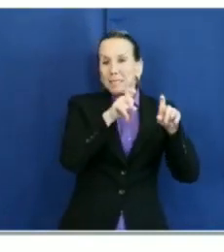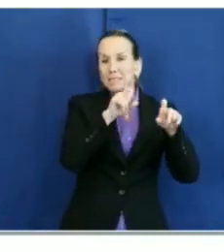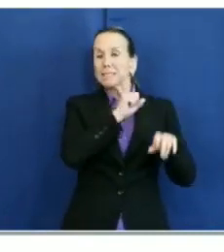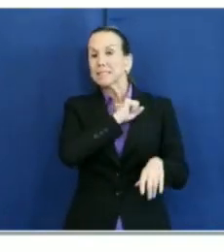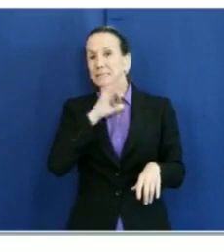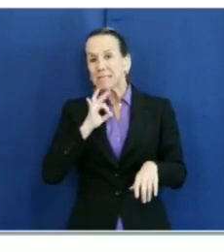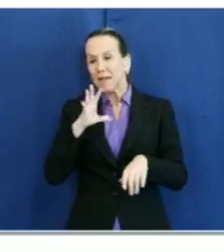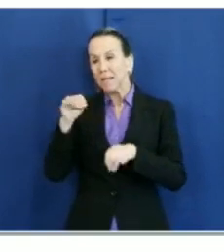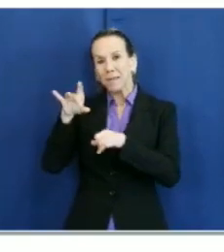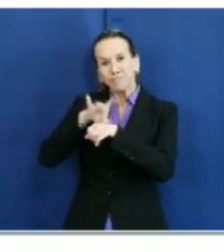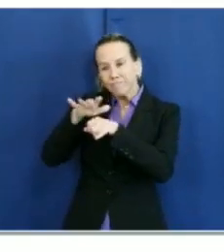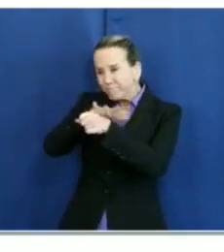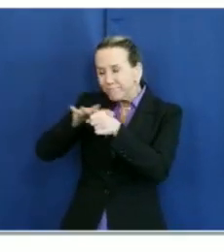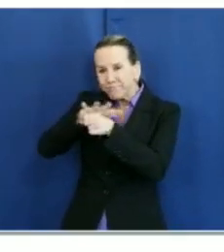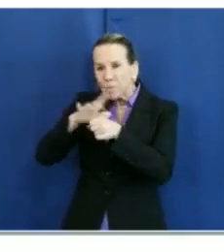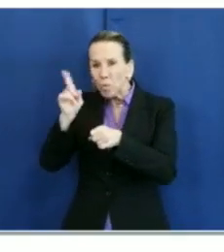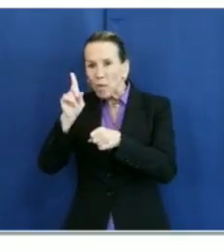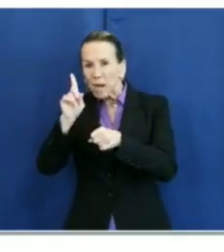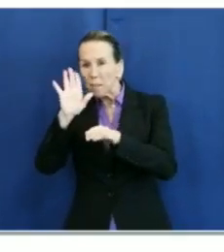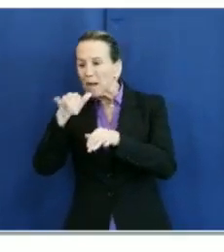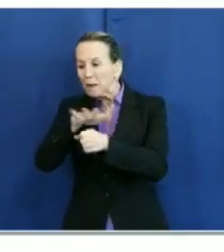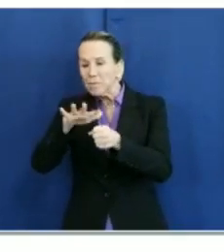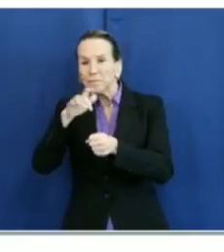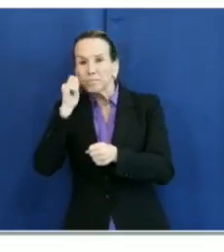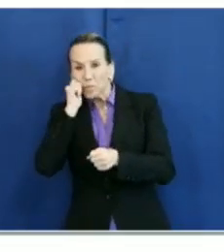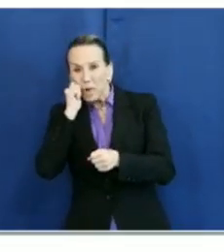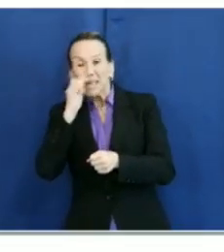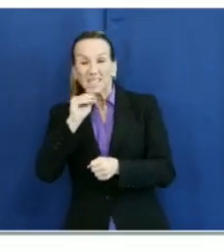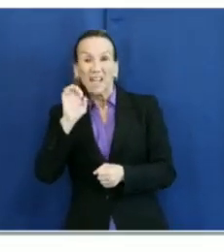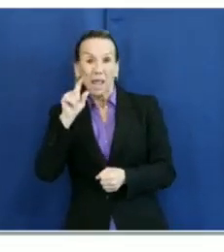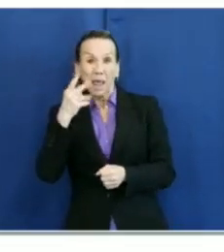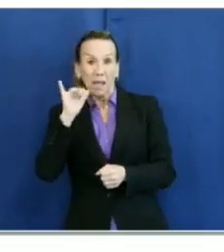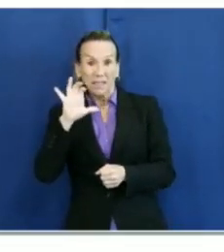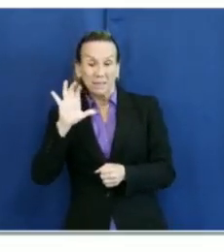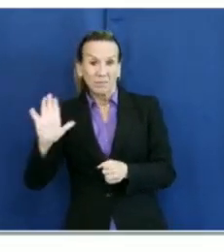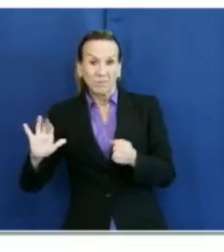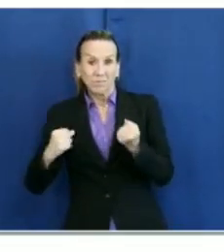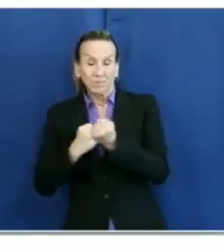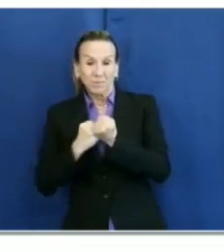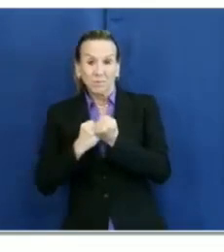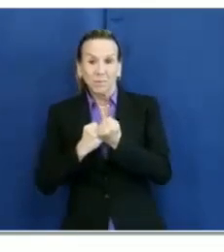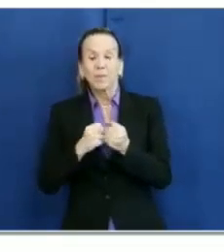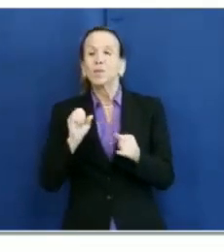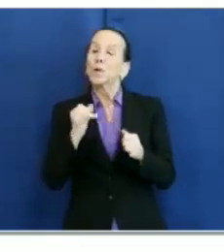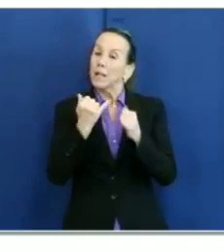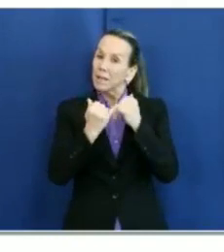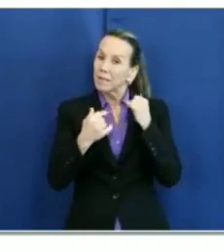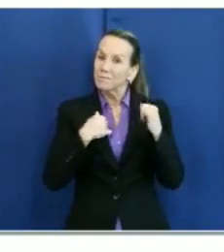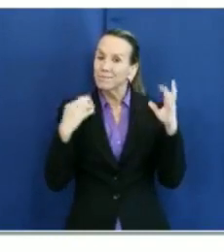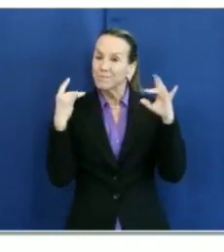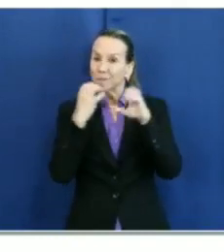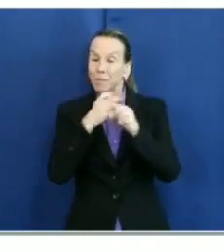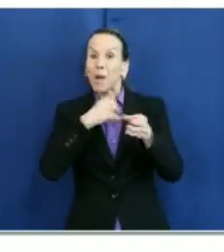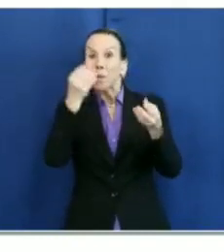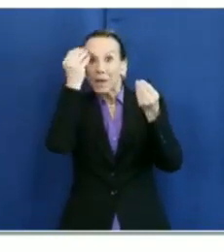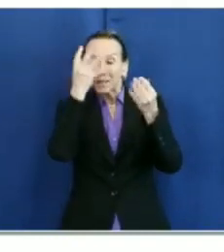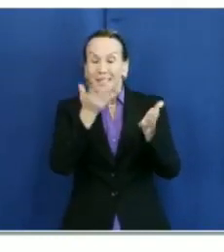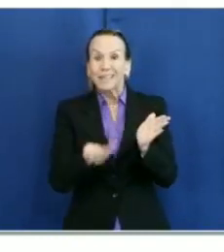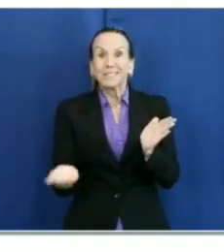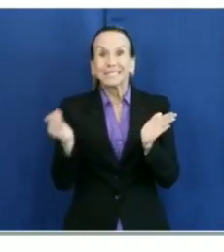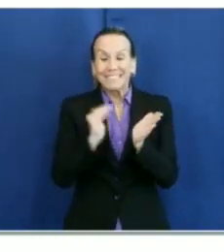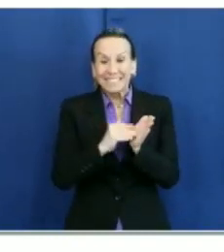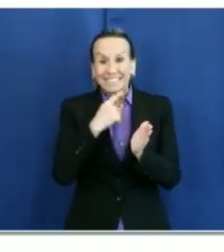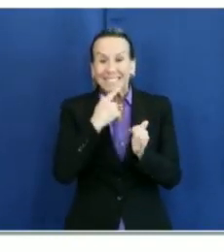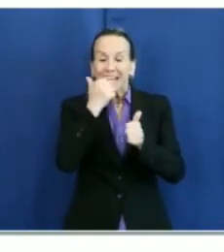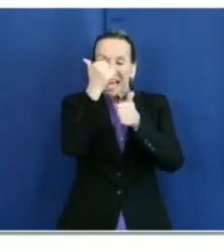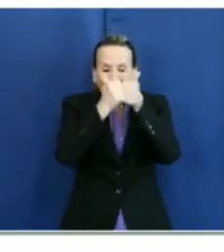data by race and ethnicity. Lastly, in closing, I want to reinforce that every and each